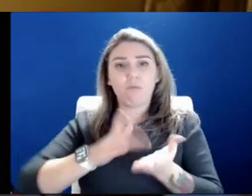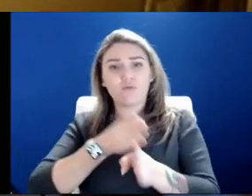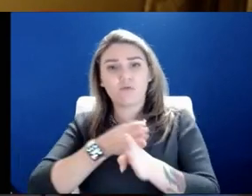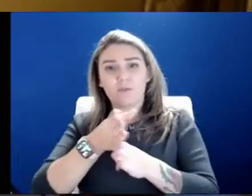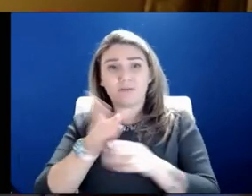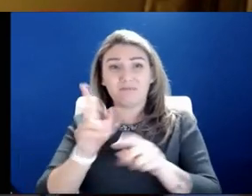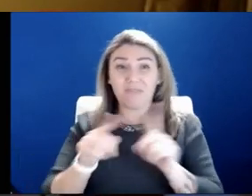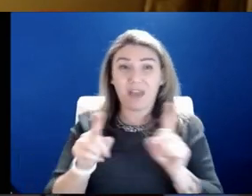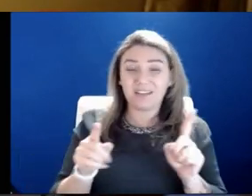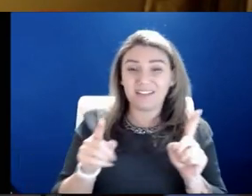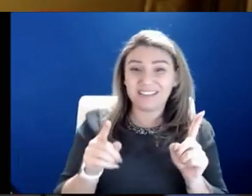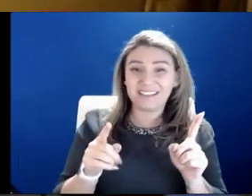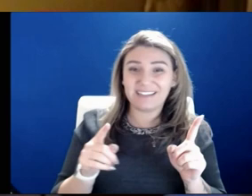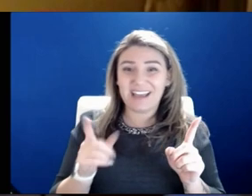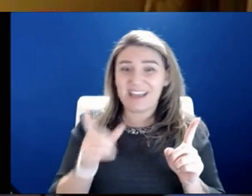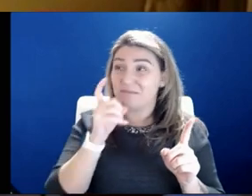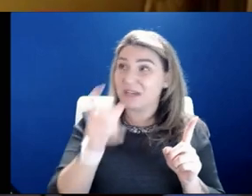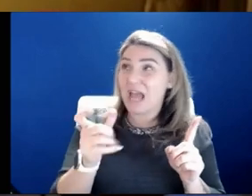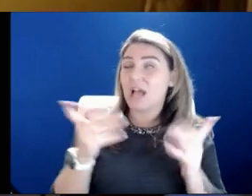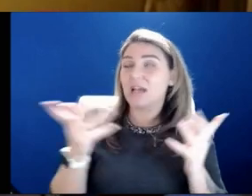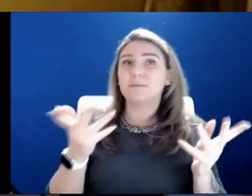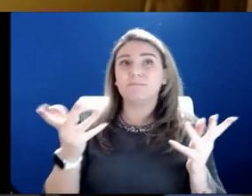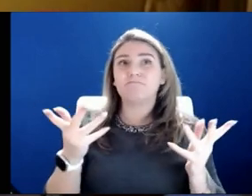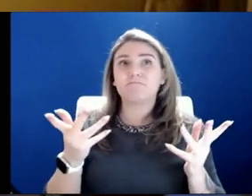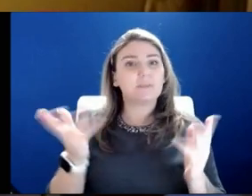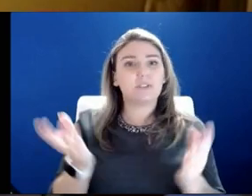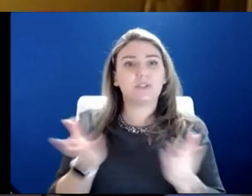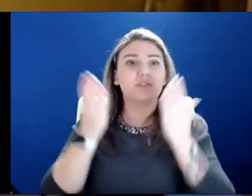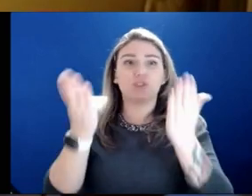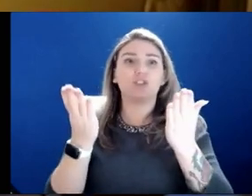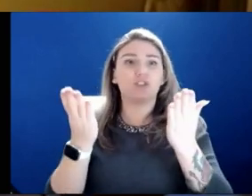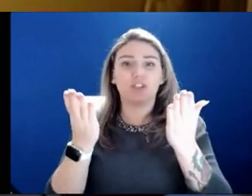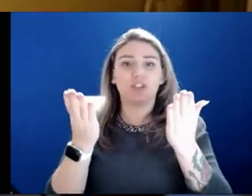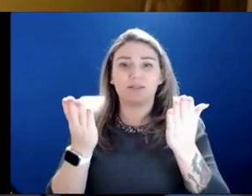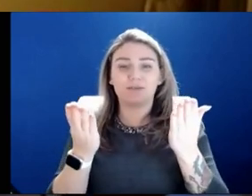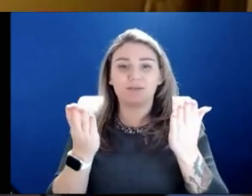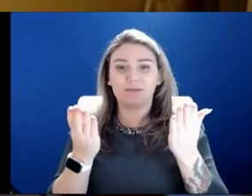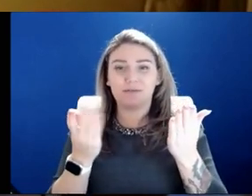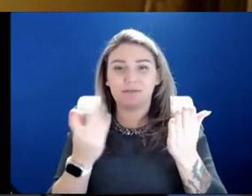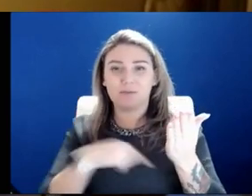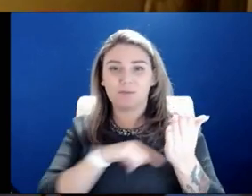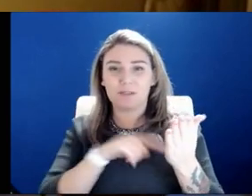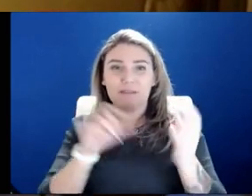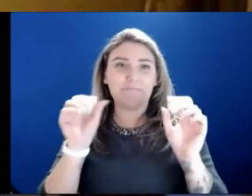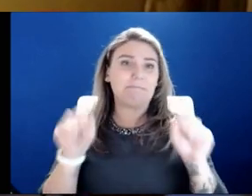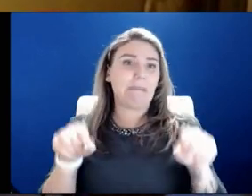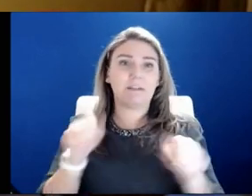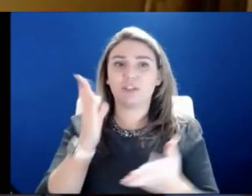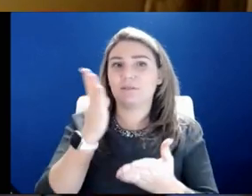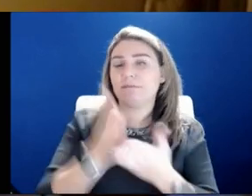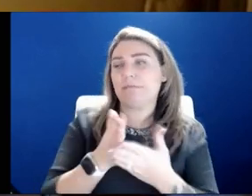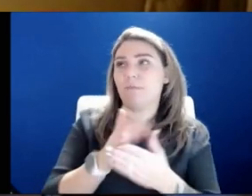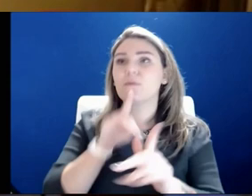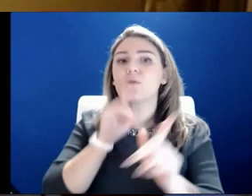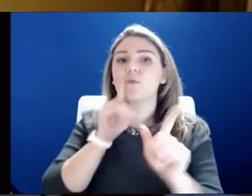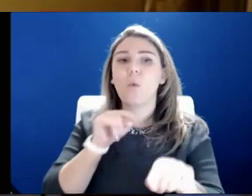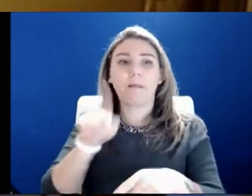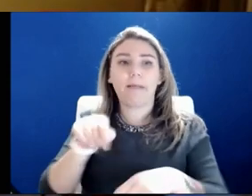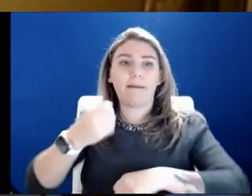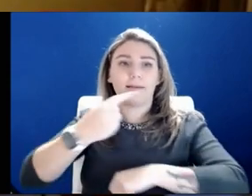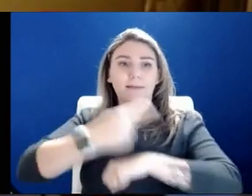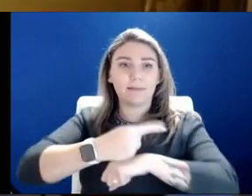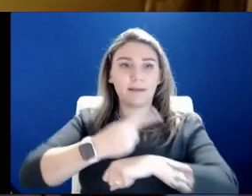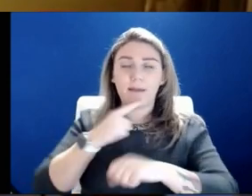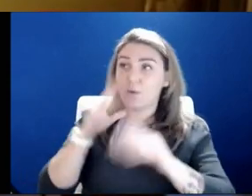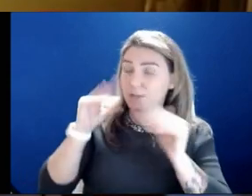not in a position, I think, to suggest that if we can have the order just lapse on that date, and I would expect it to